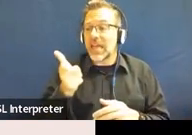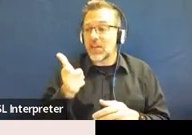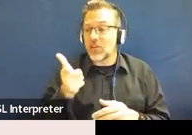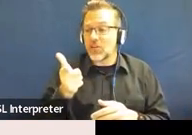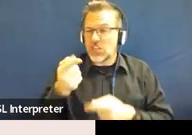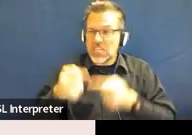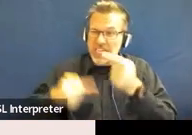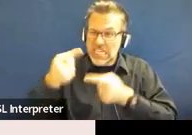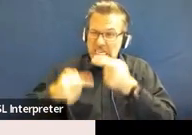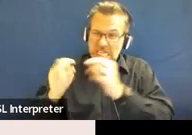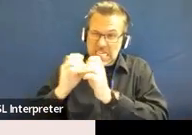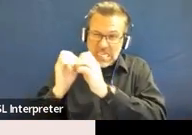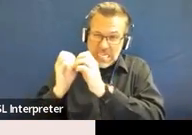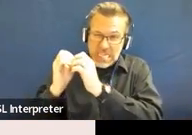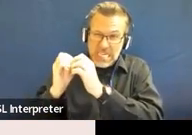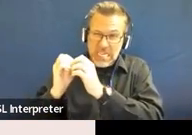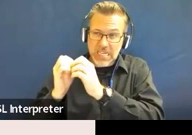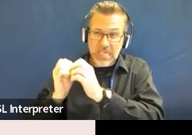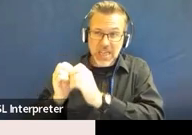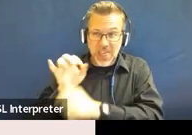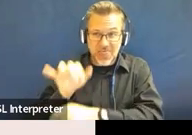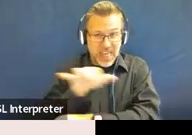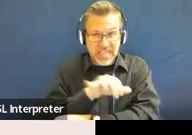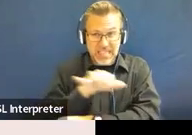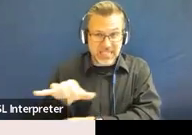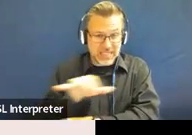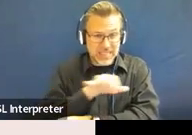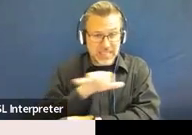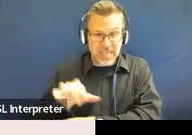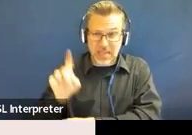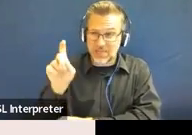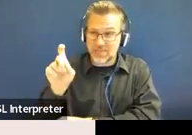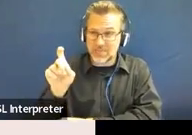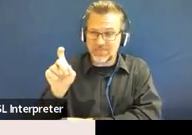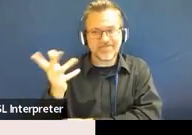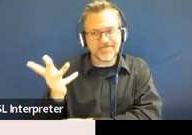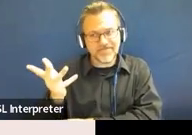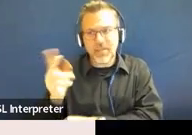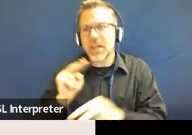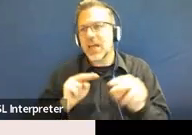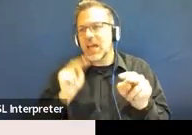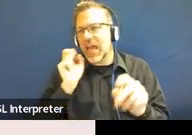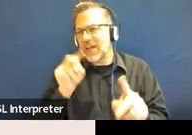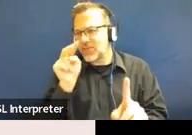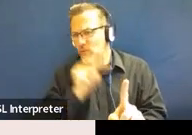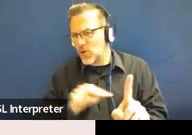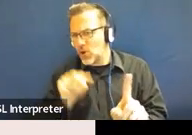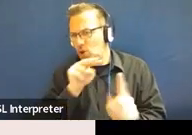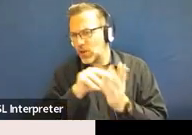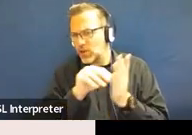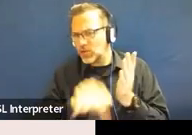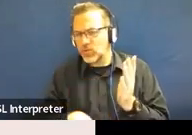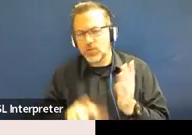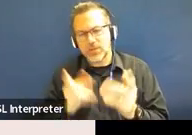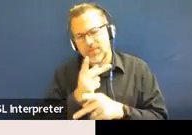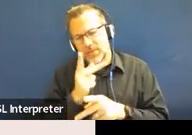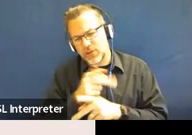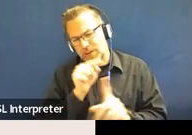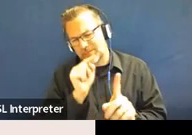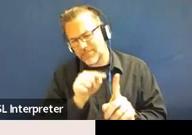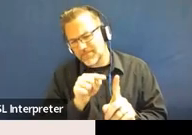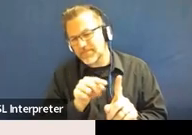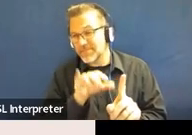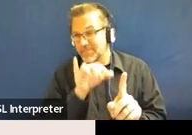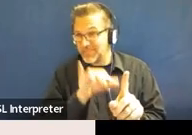a pattern? Well, you would need to take a look at the student. would need to take a look at case-by-case to try to figure out if, in fact,